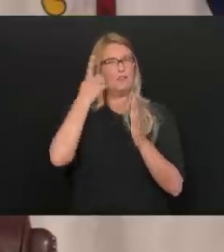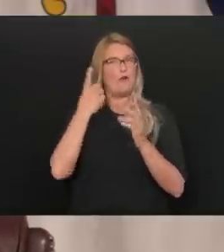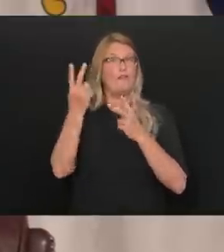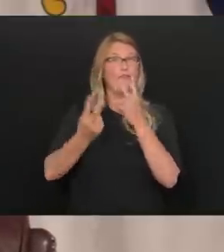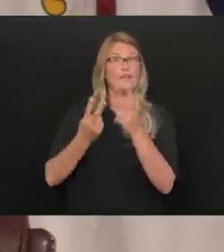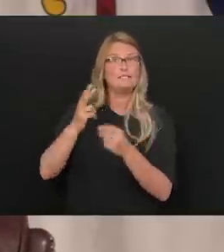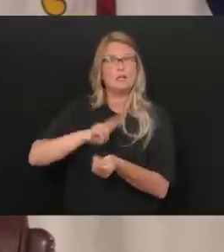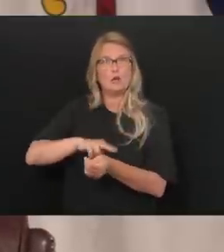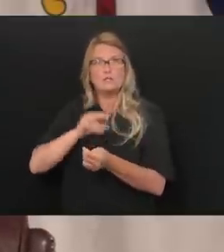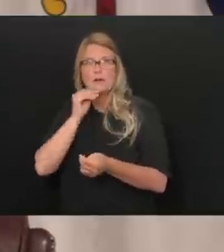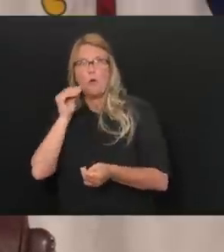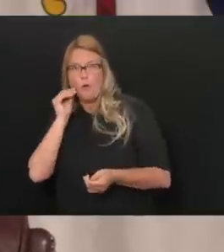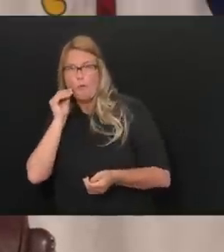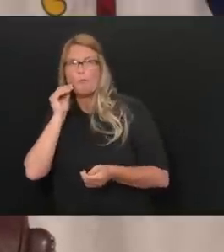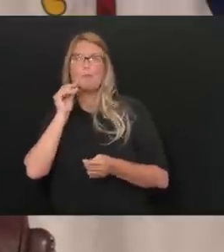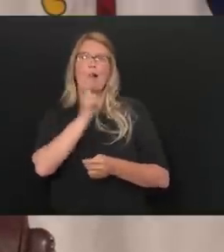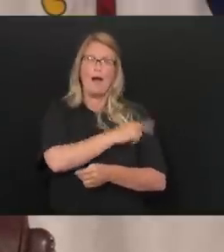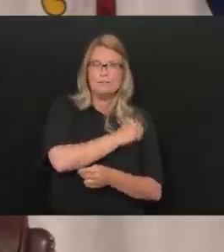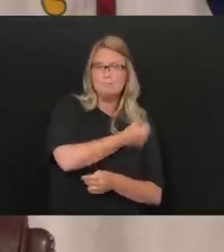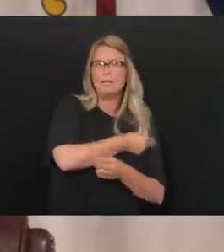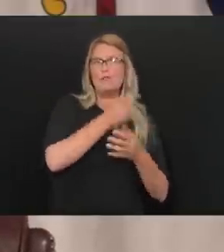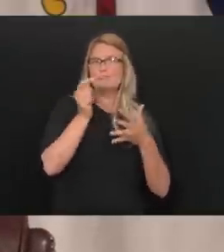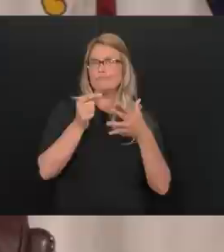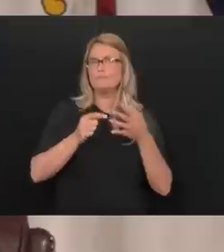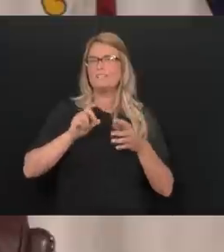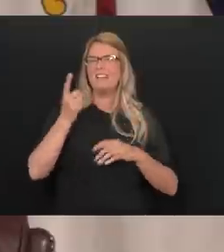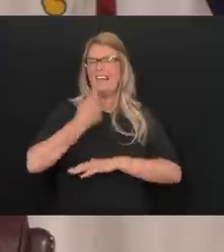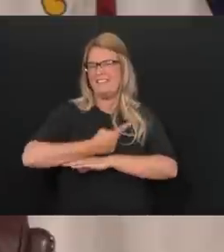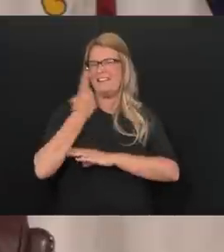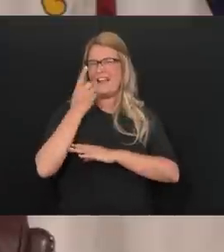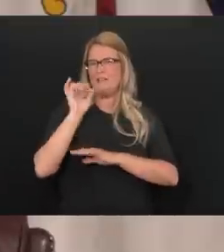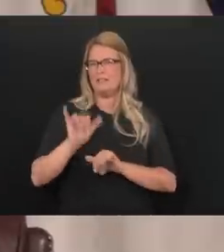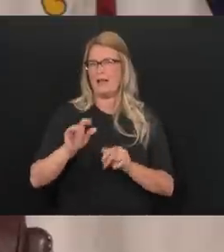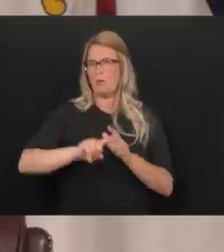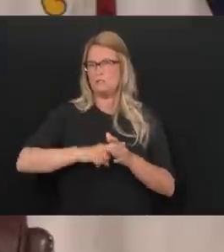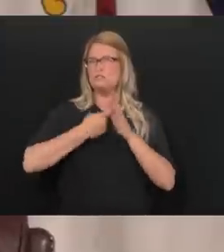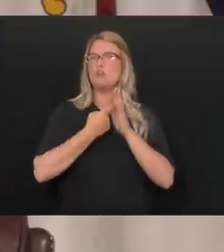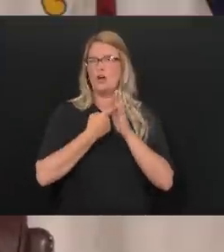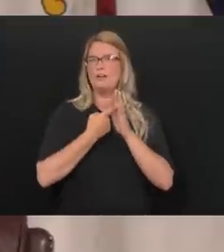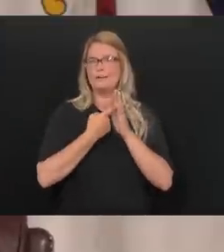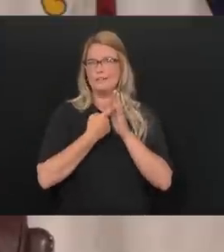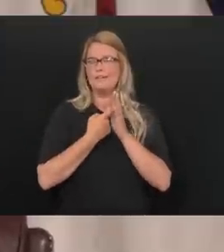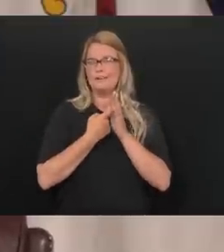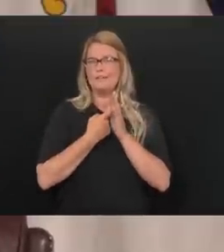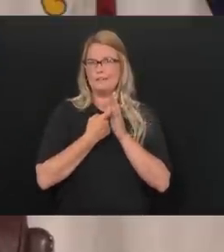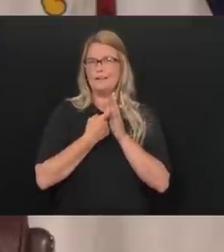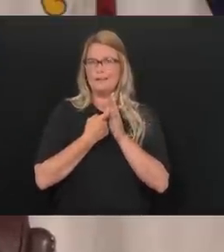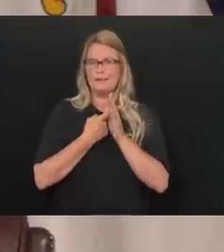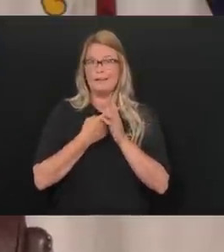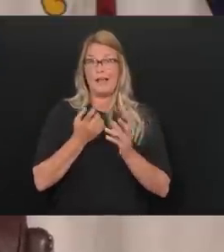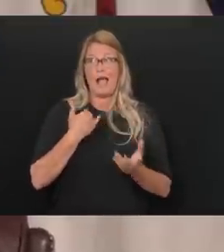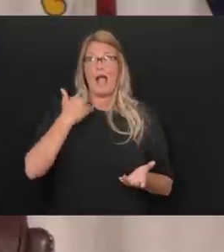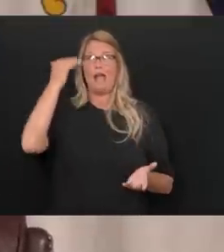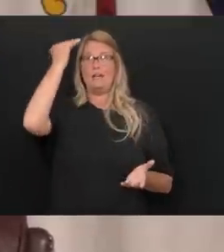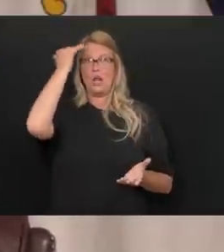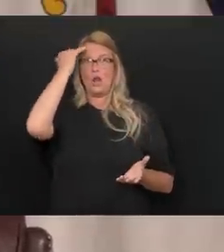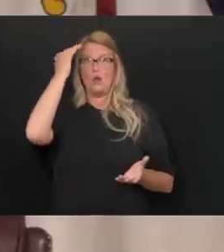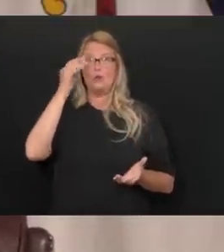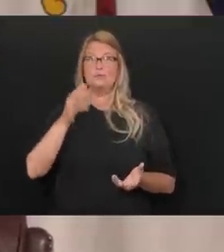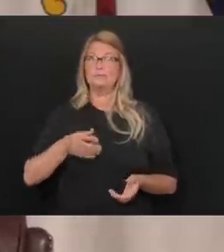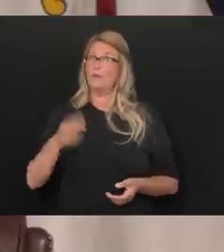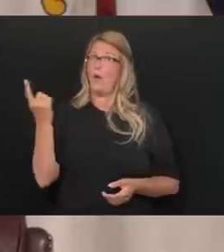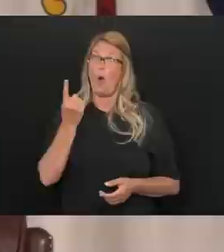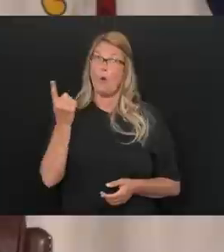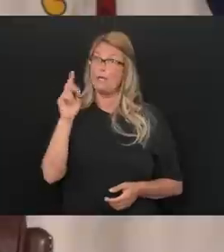definitive dates that we'll be able to start doing that. you know, and, and like I said, I'm, I know there's risks, there's